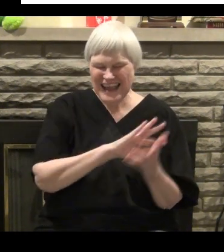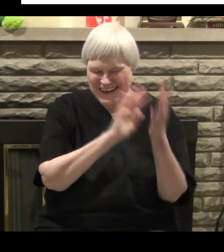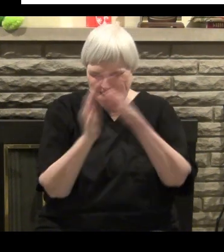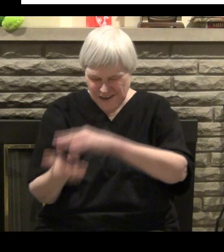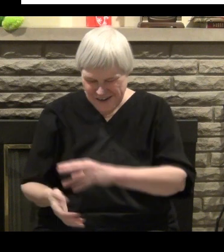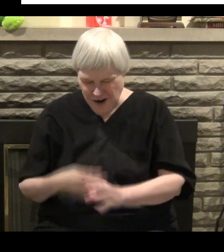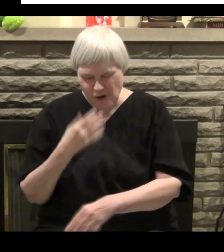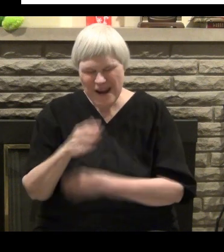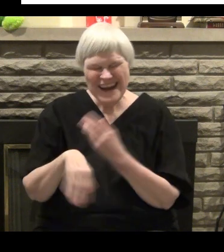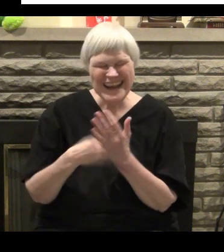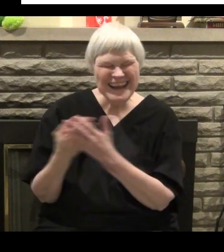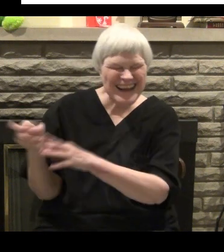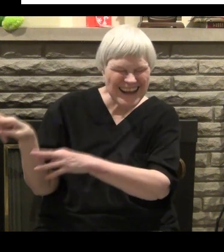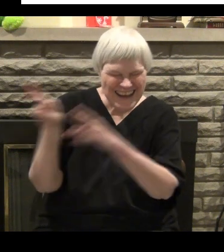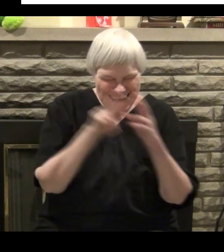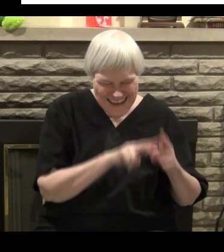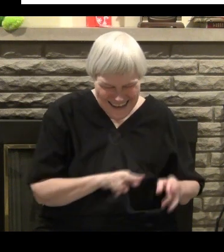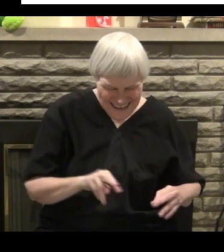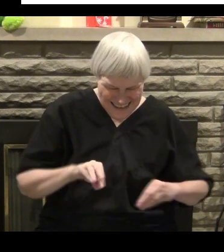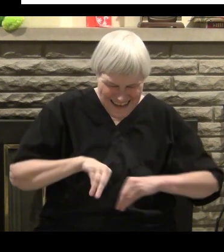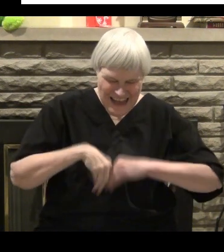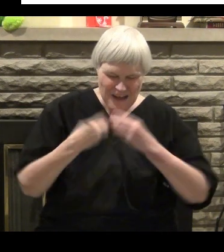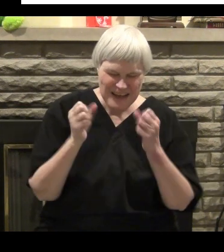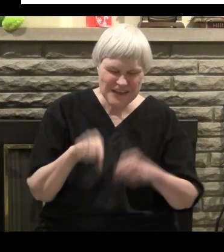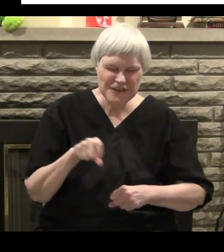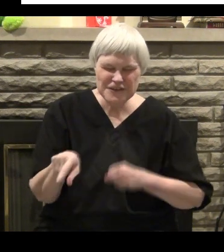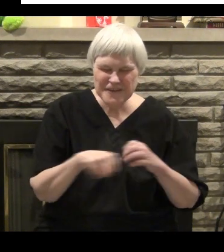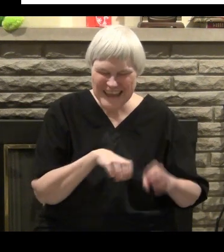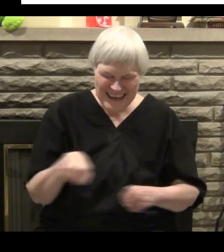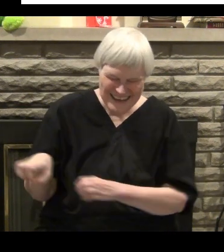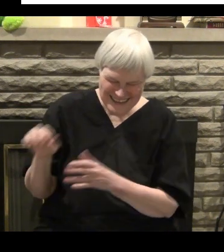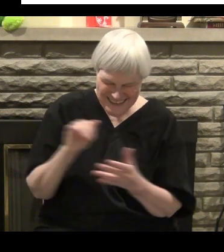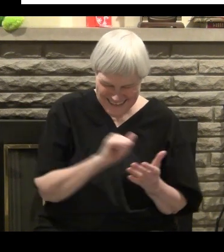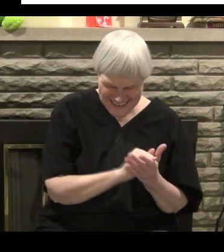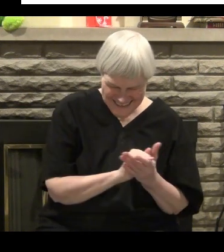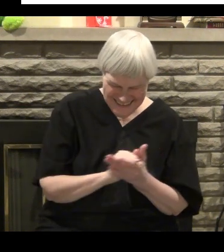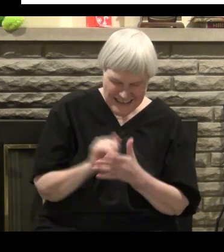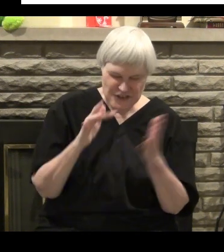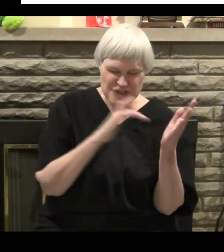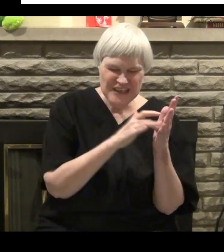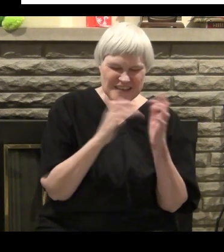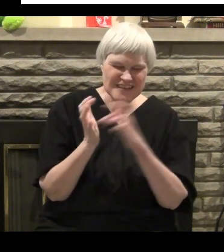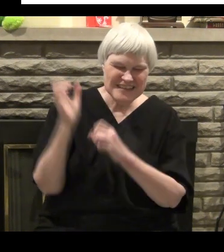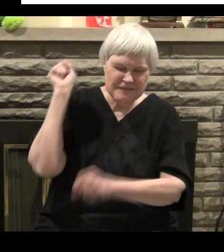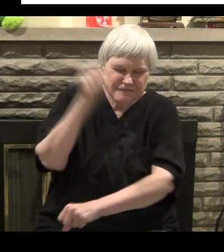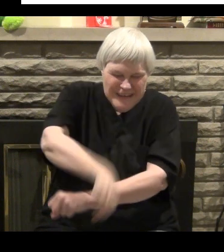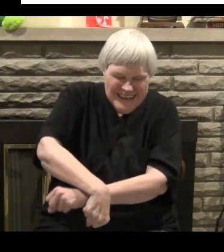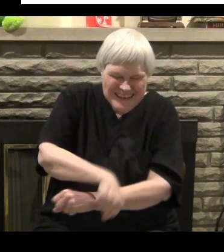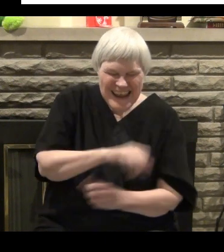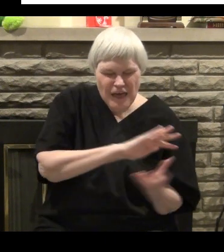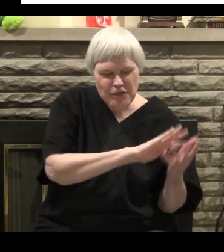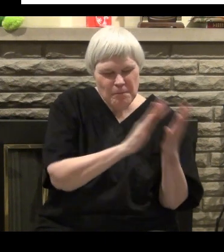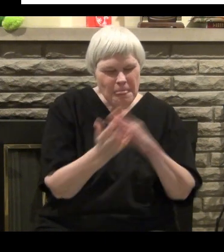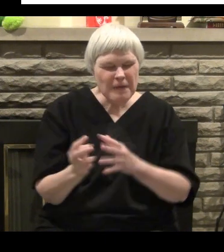impossible to re-crucify Christ again because of something that we've done. He defeated hell in the grave